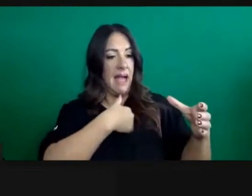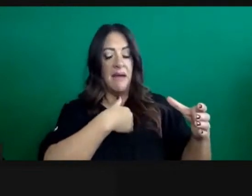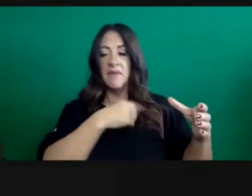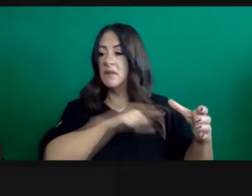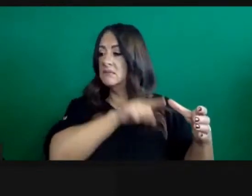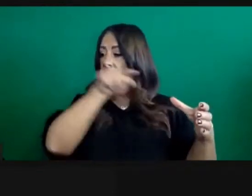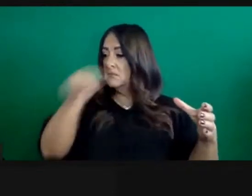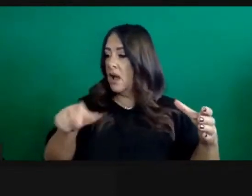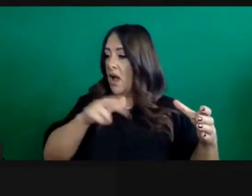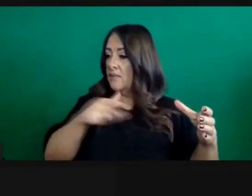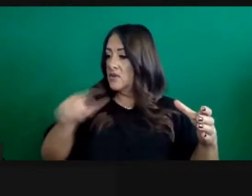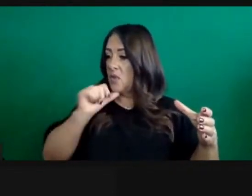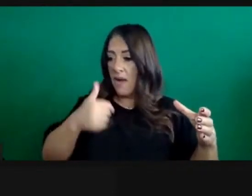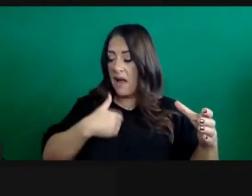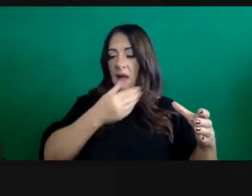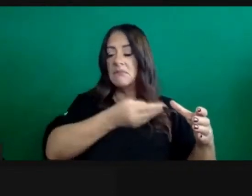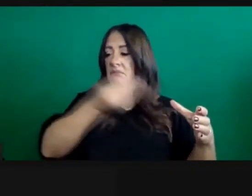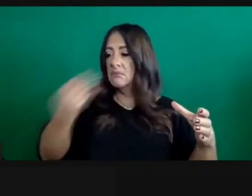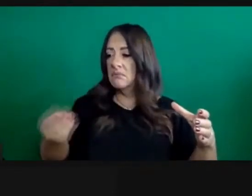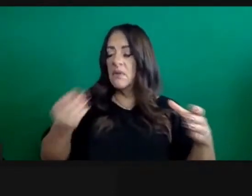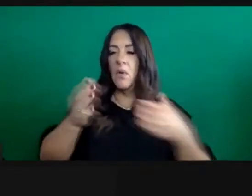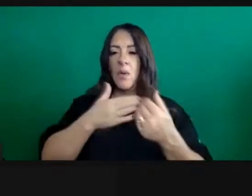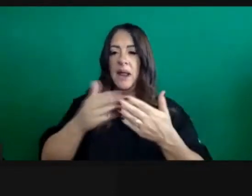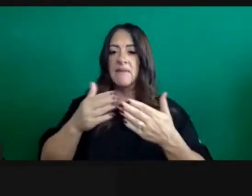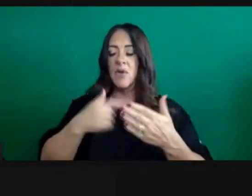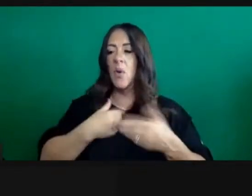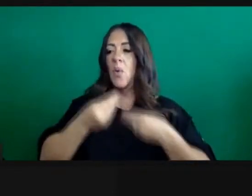met as quickly and effectively as possible.